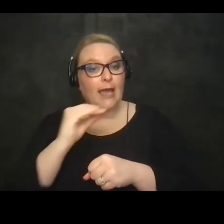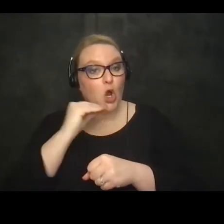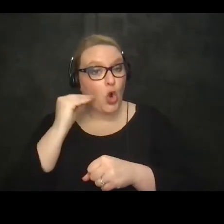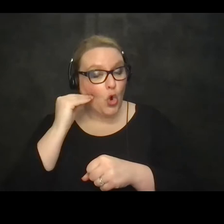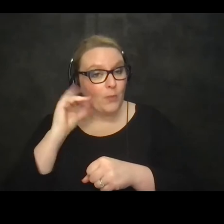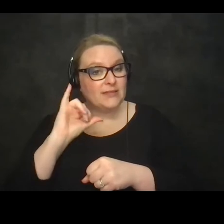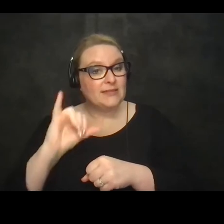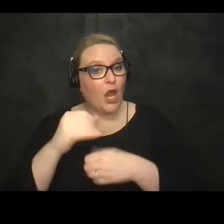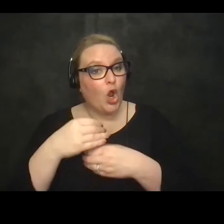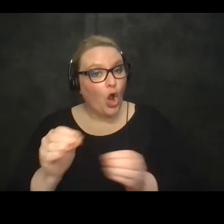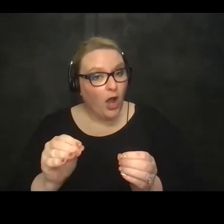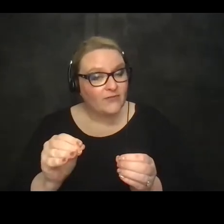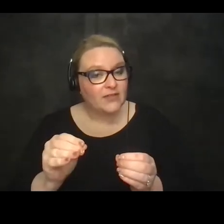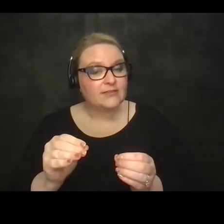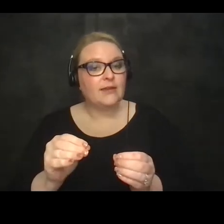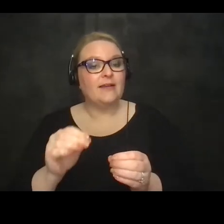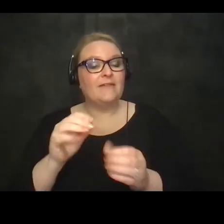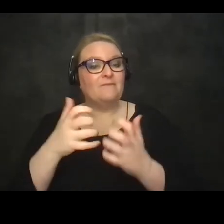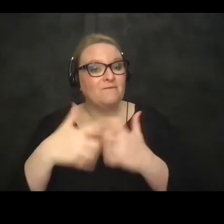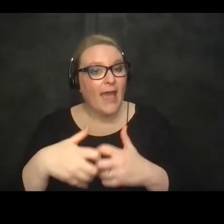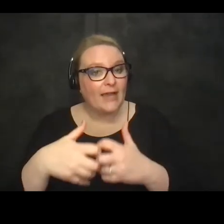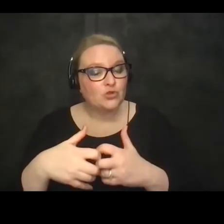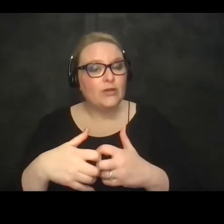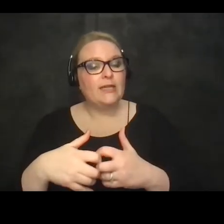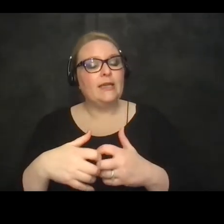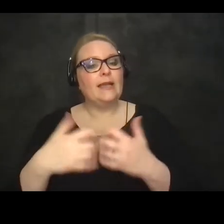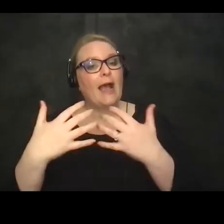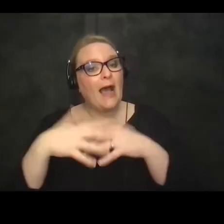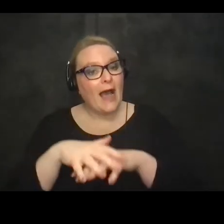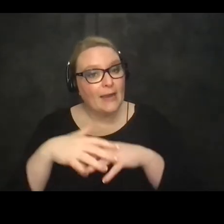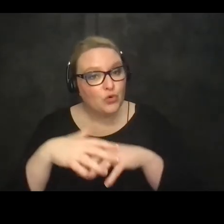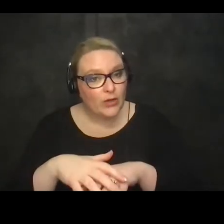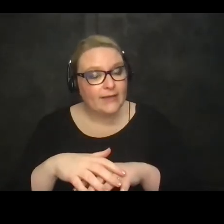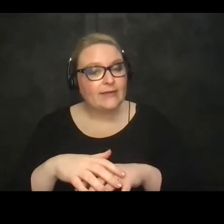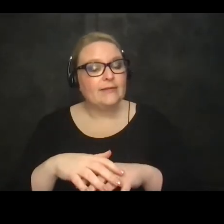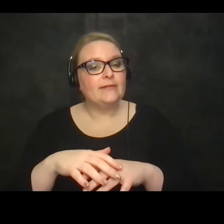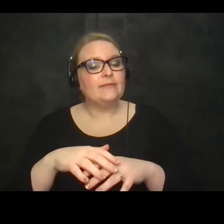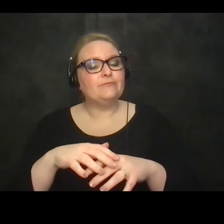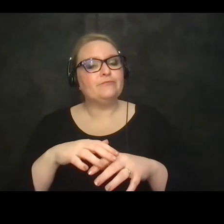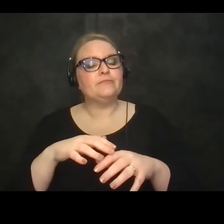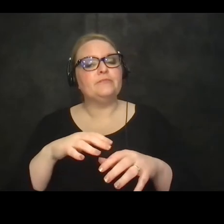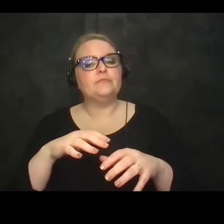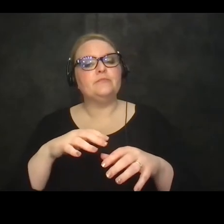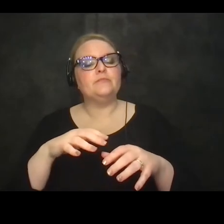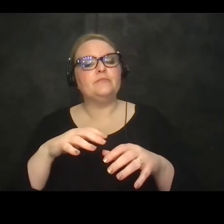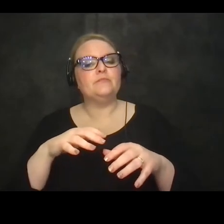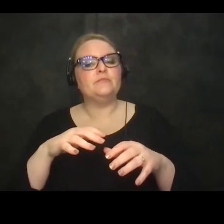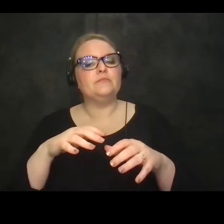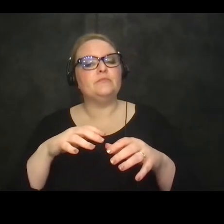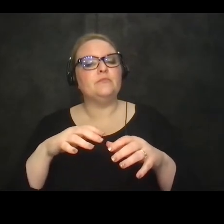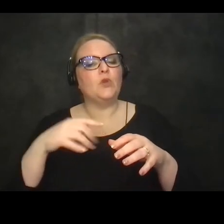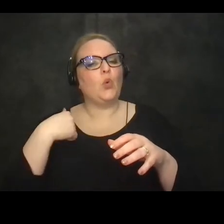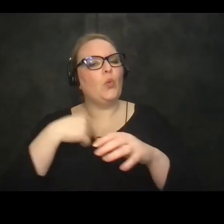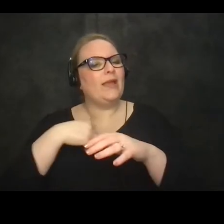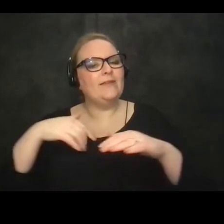traditional by the factory is it a blend or hybrid between the two um and they haven't yet